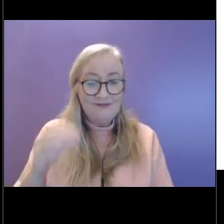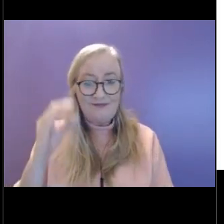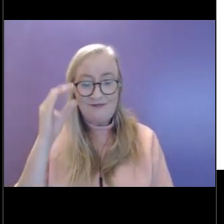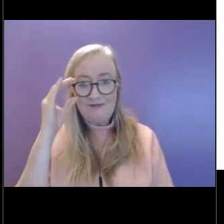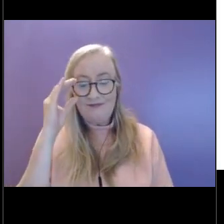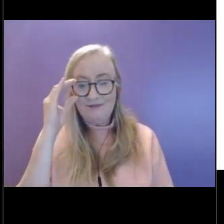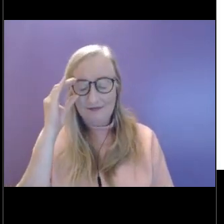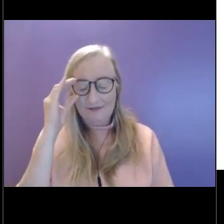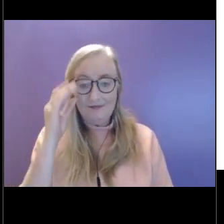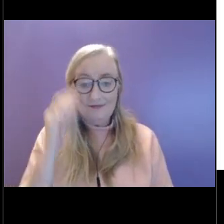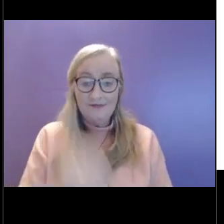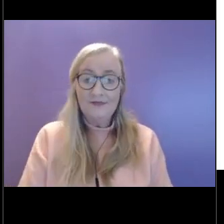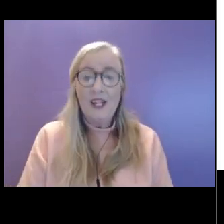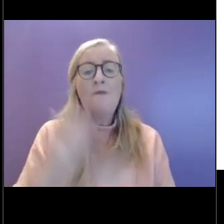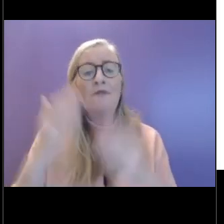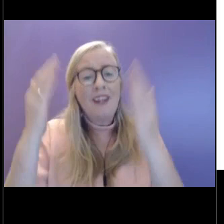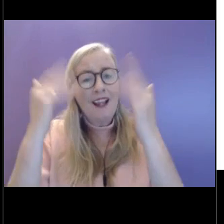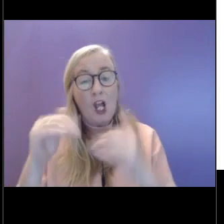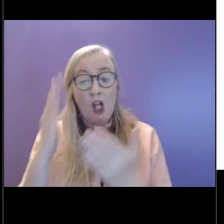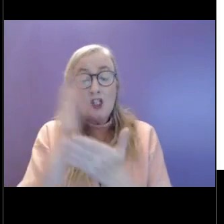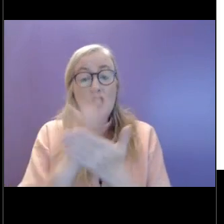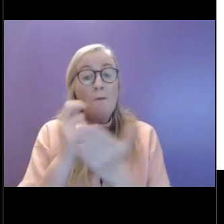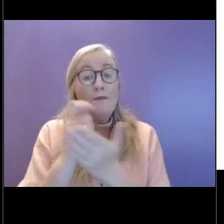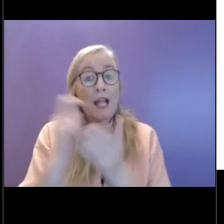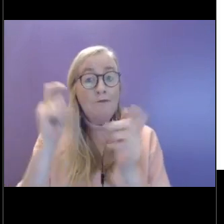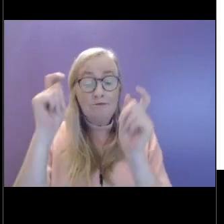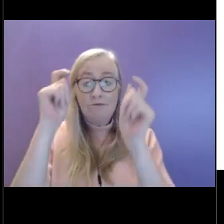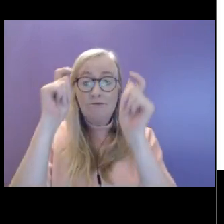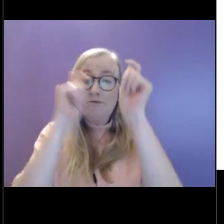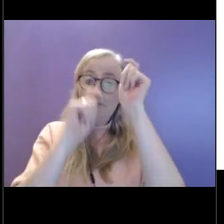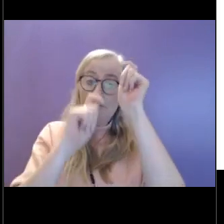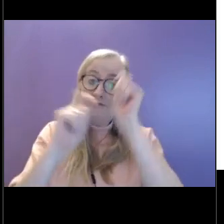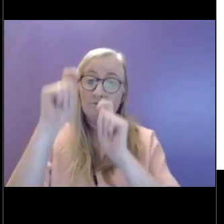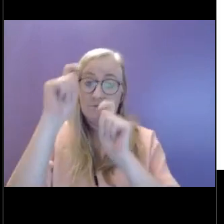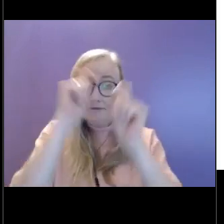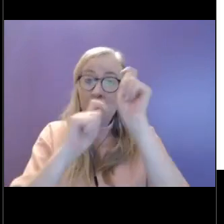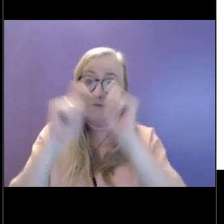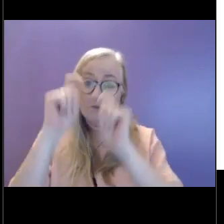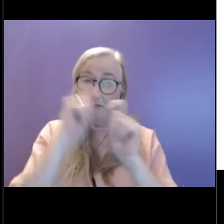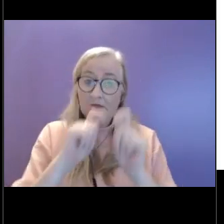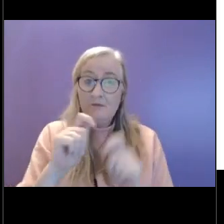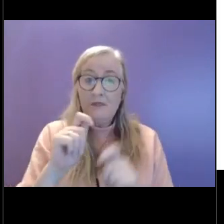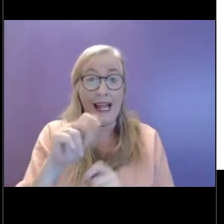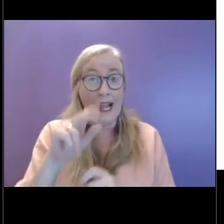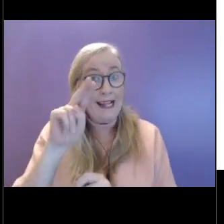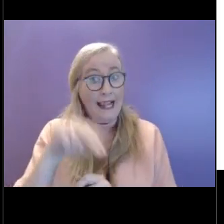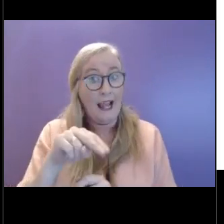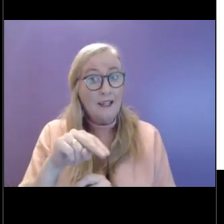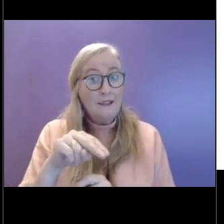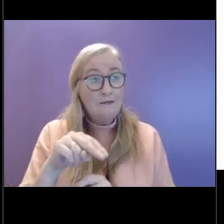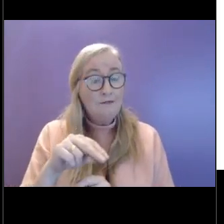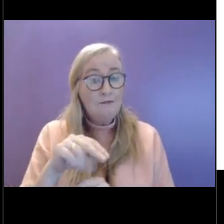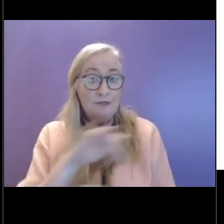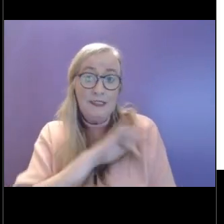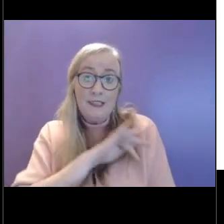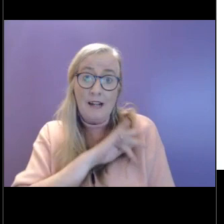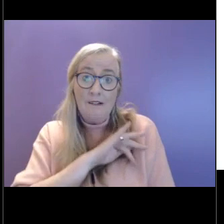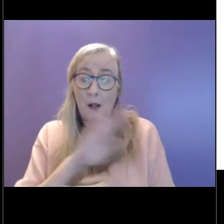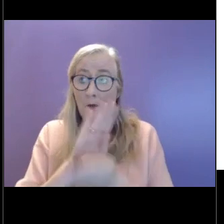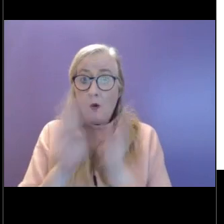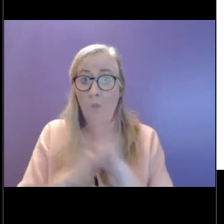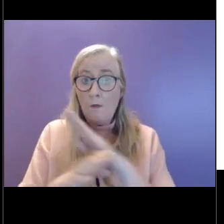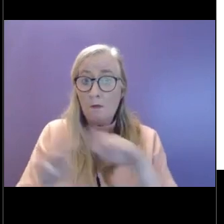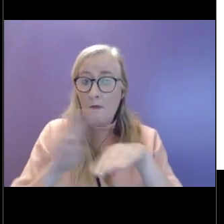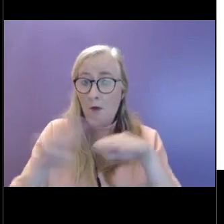And and sometimes reflection can can lead to new insights, I suppose, or awarenesses